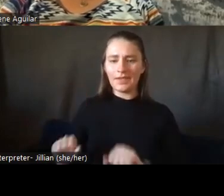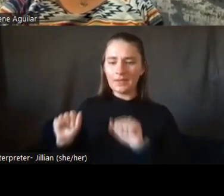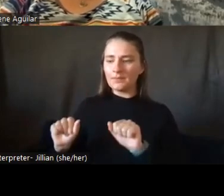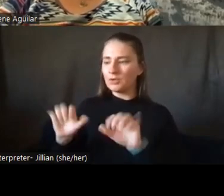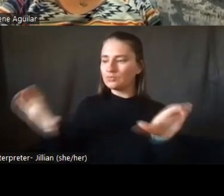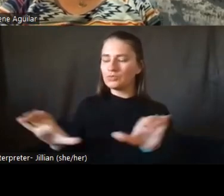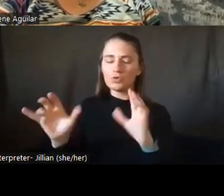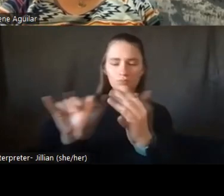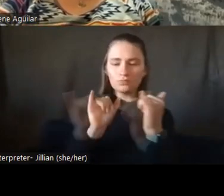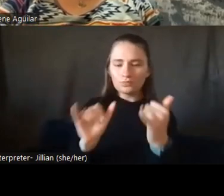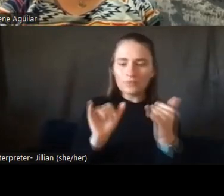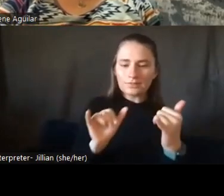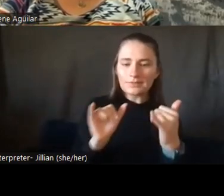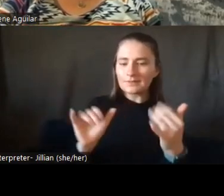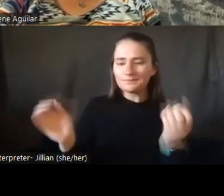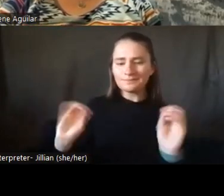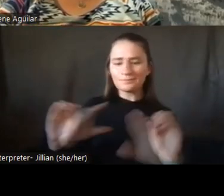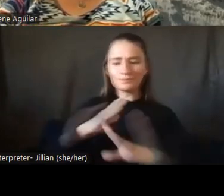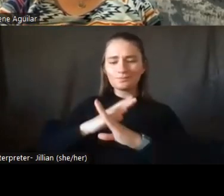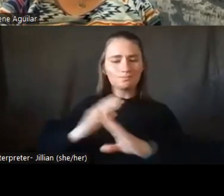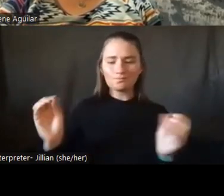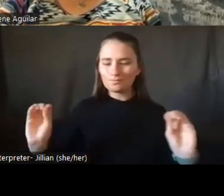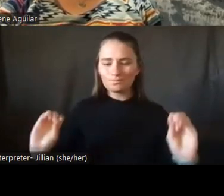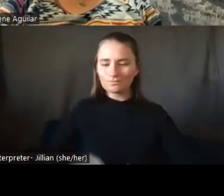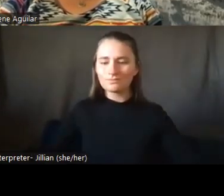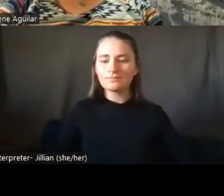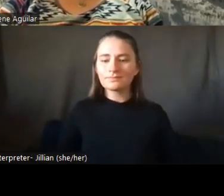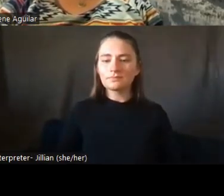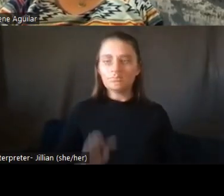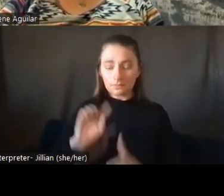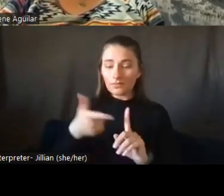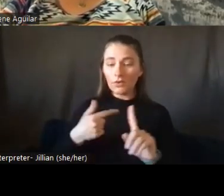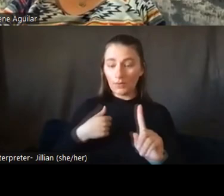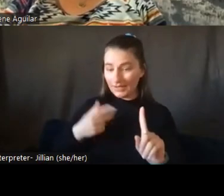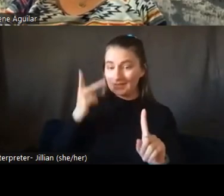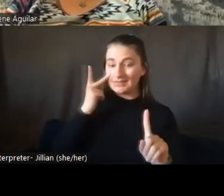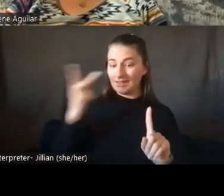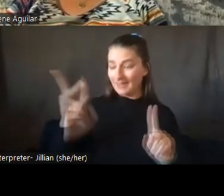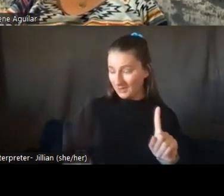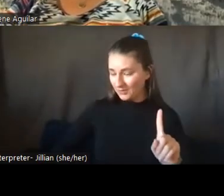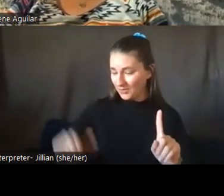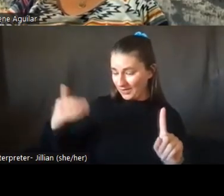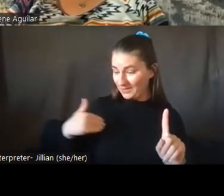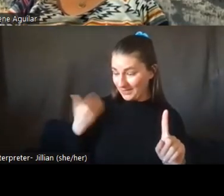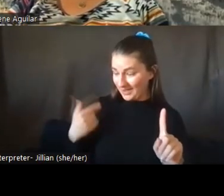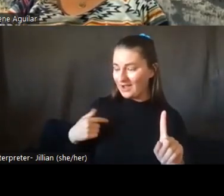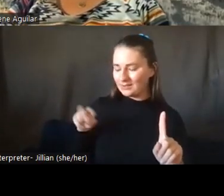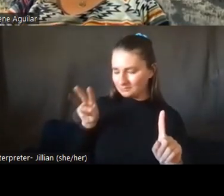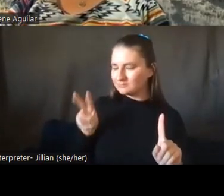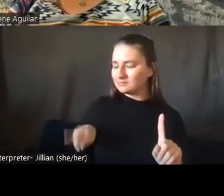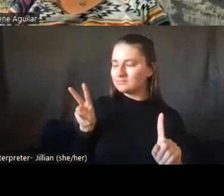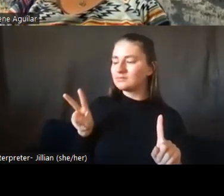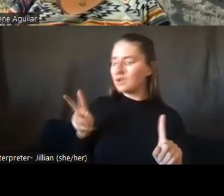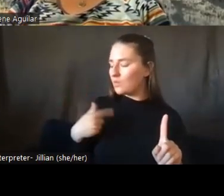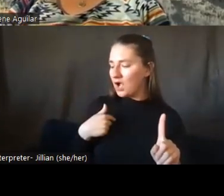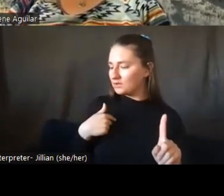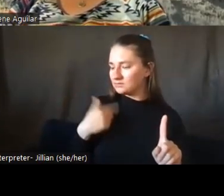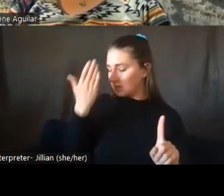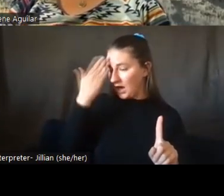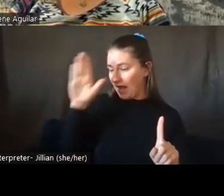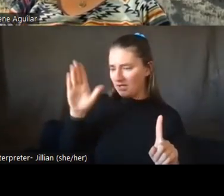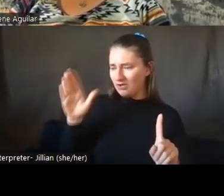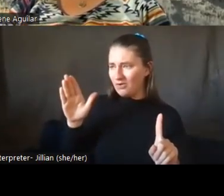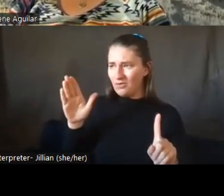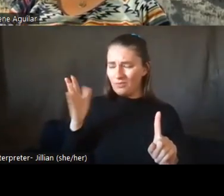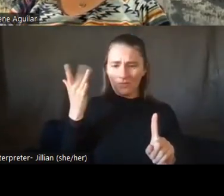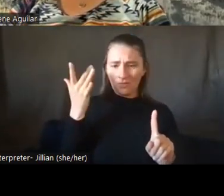did and nothing stopped her. So for me, seeing that at a young age and made me see like, well, I don't know what these people are crying